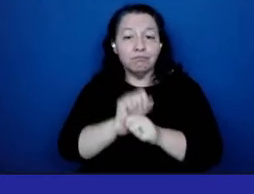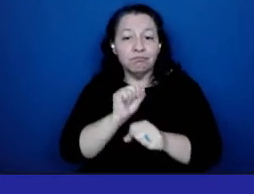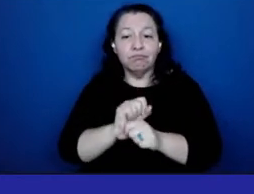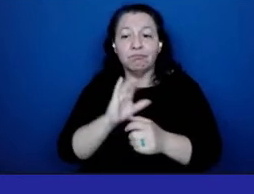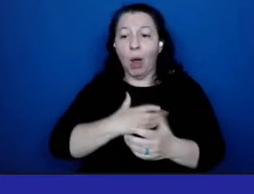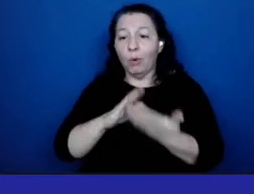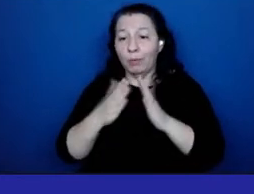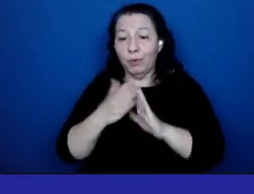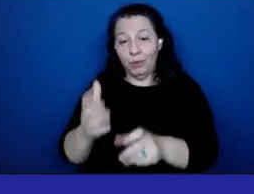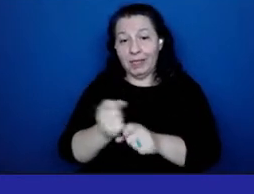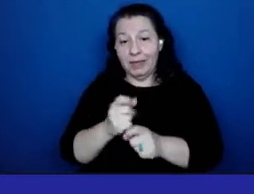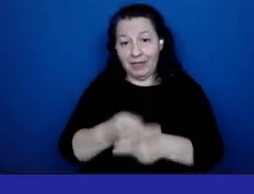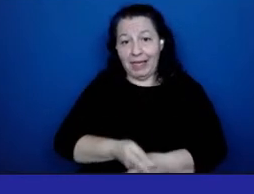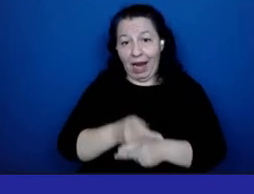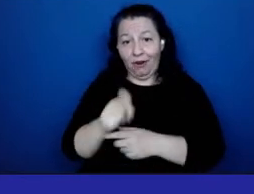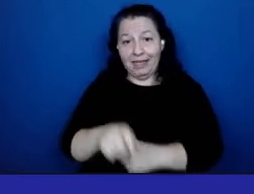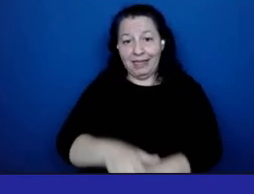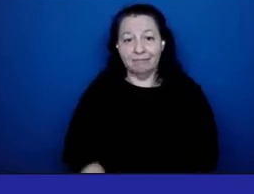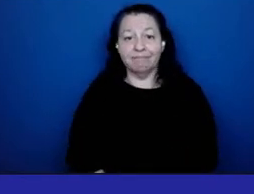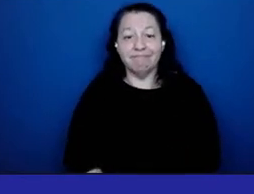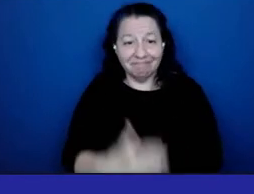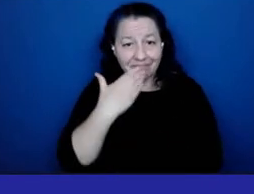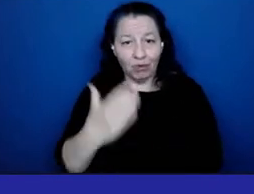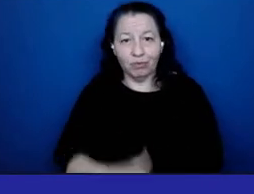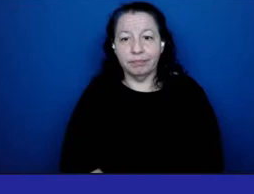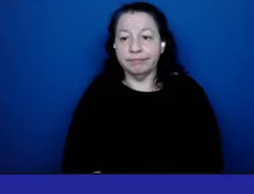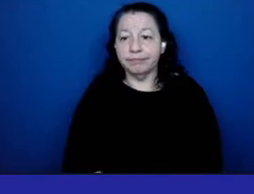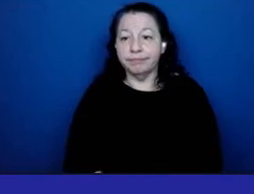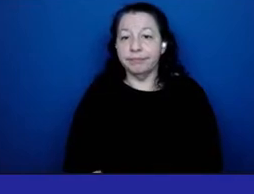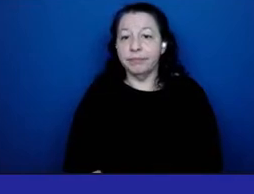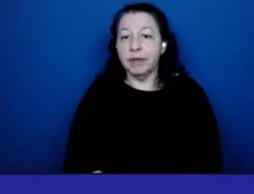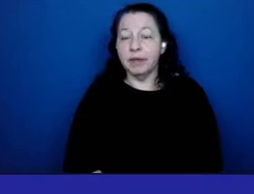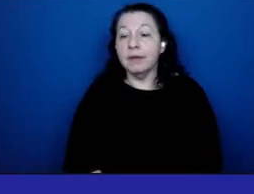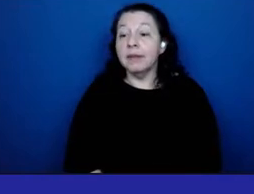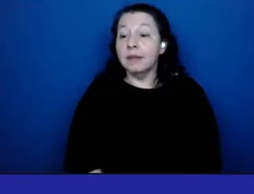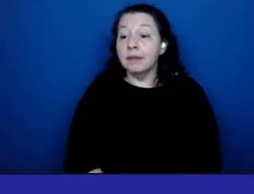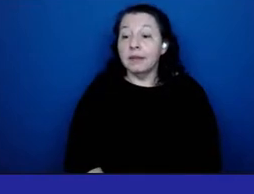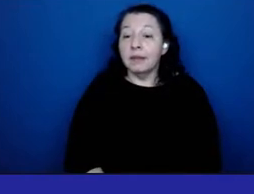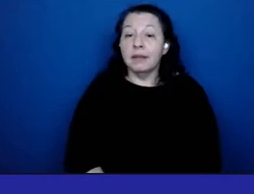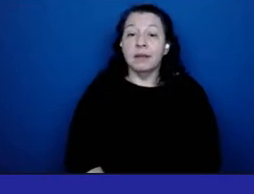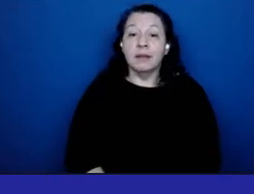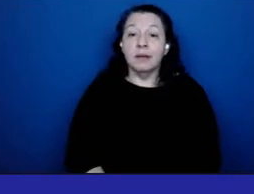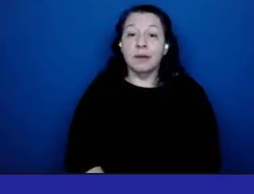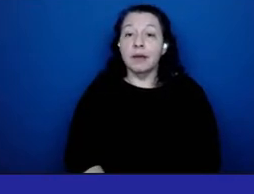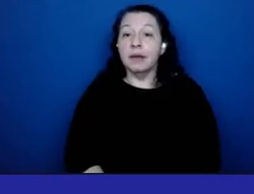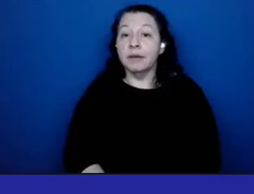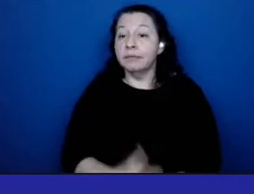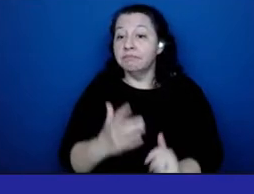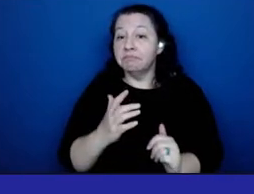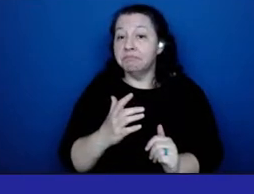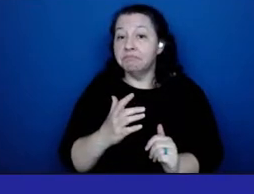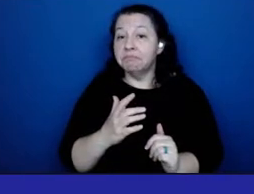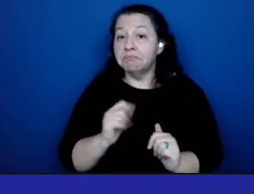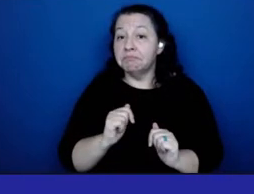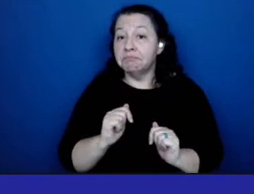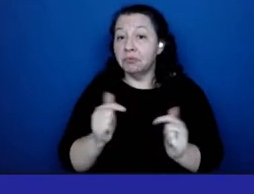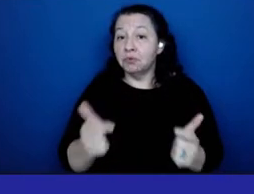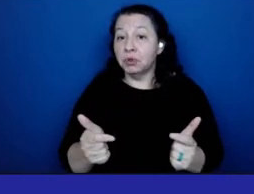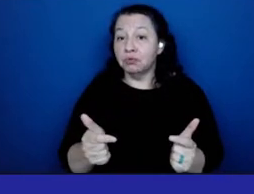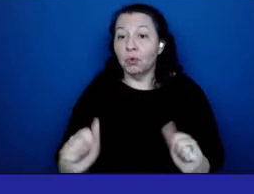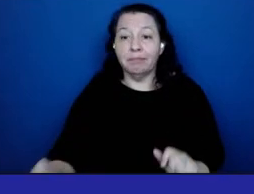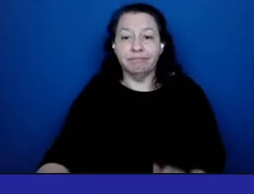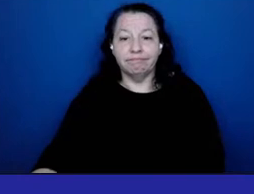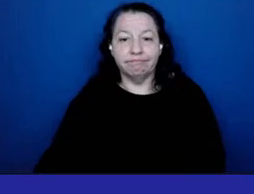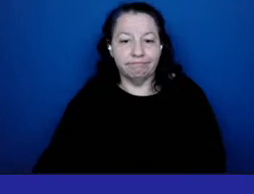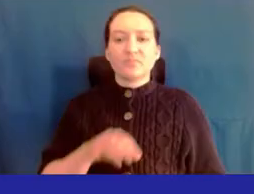that it needs thank you thank you very much next speaker is a jo yousef